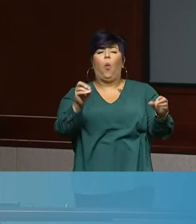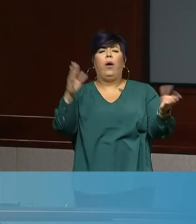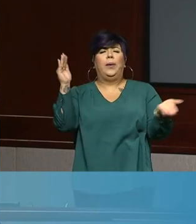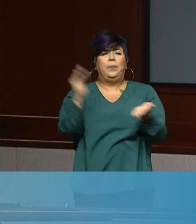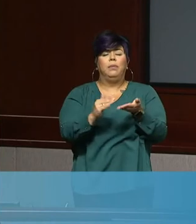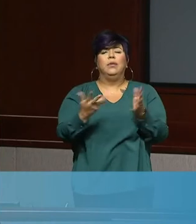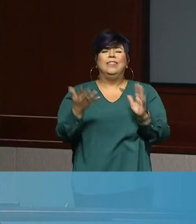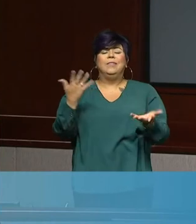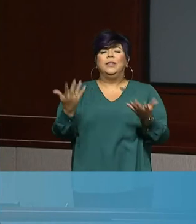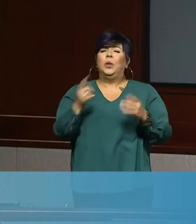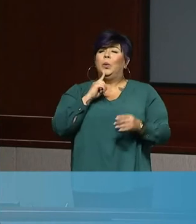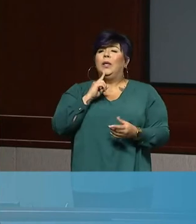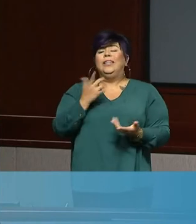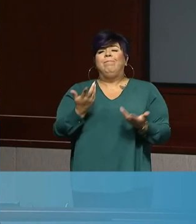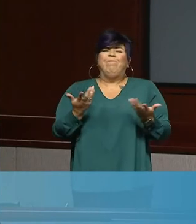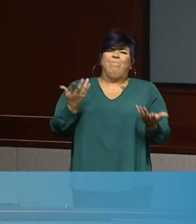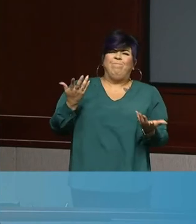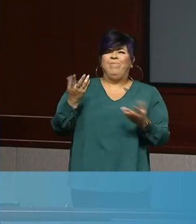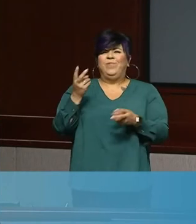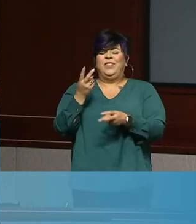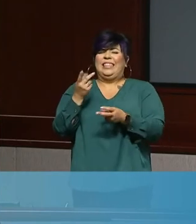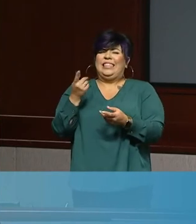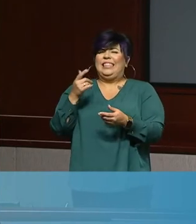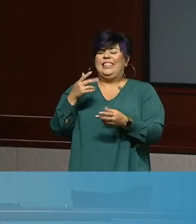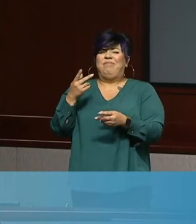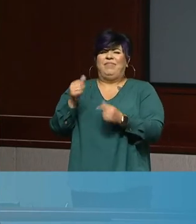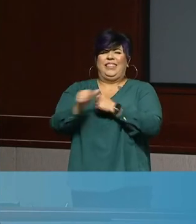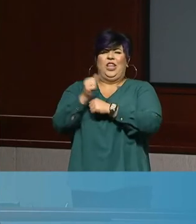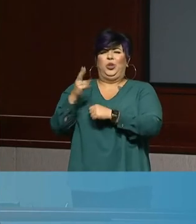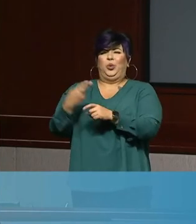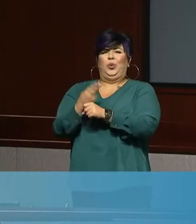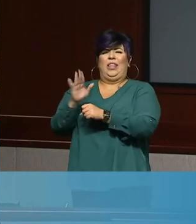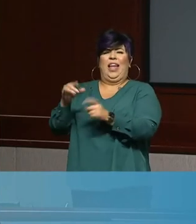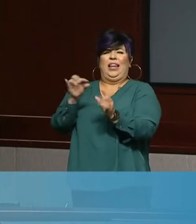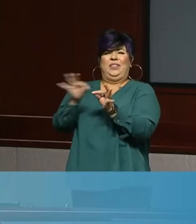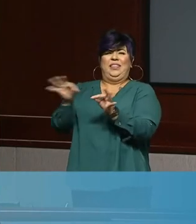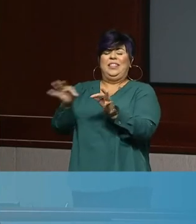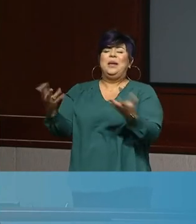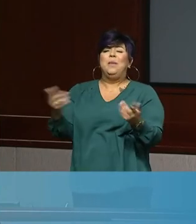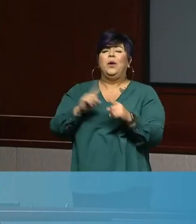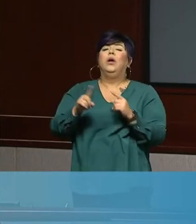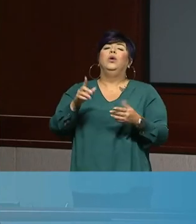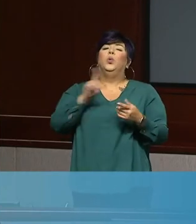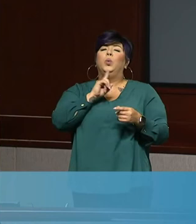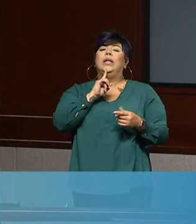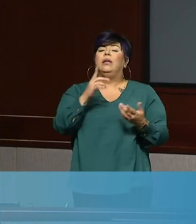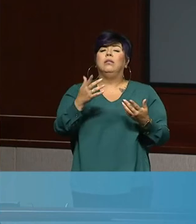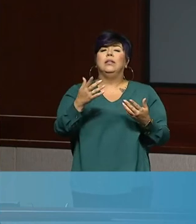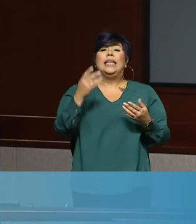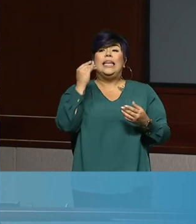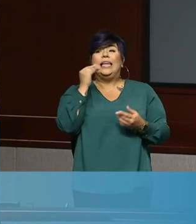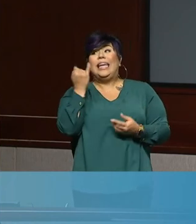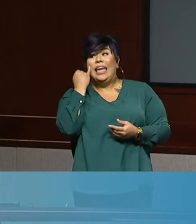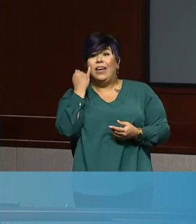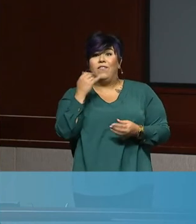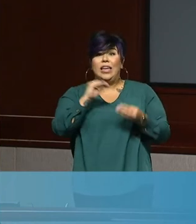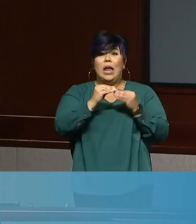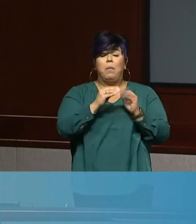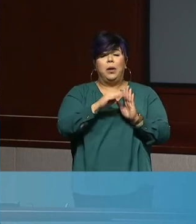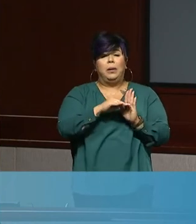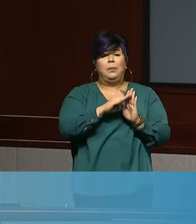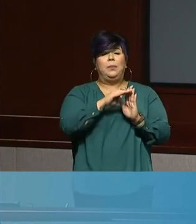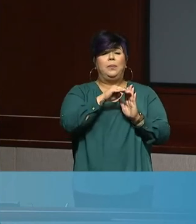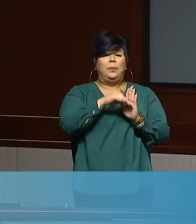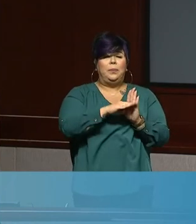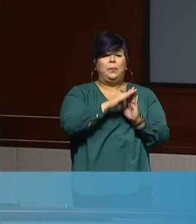um, respiratory contact, that those continue to circulate in communities, even if we don't see giant spikes in cases. Um, and so